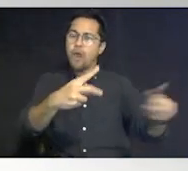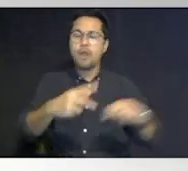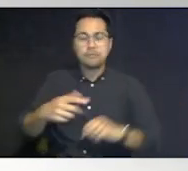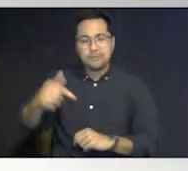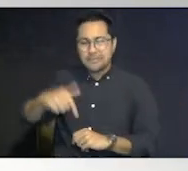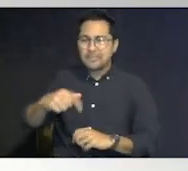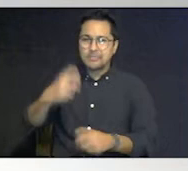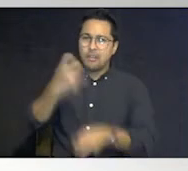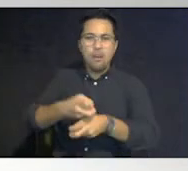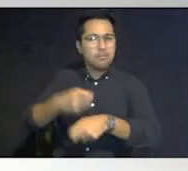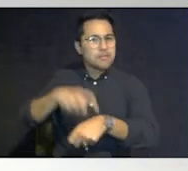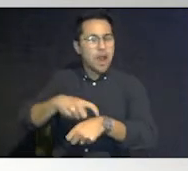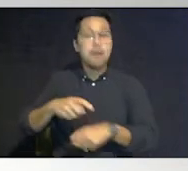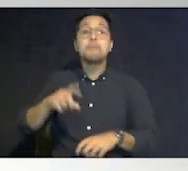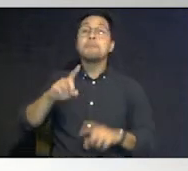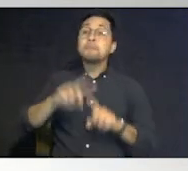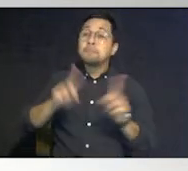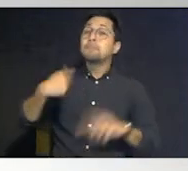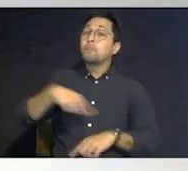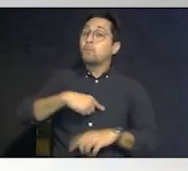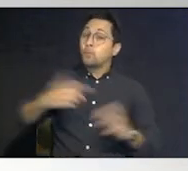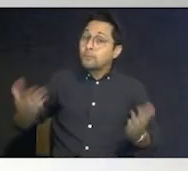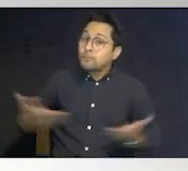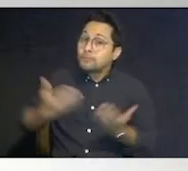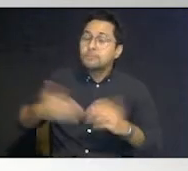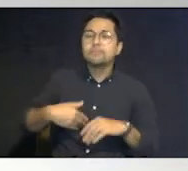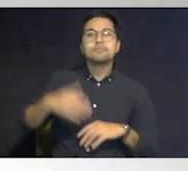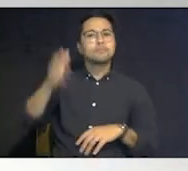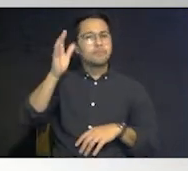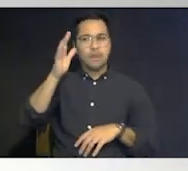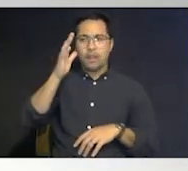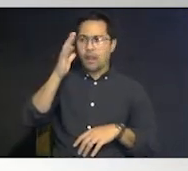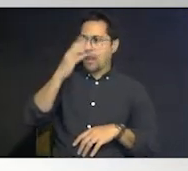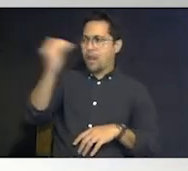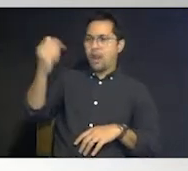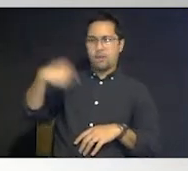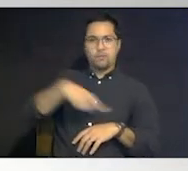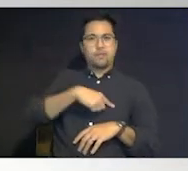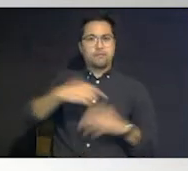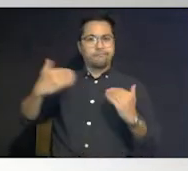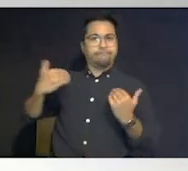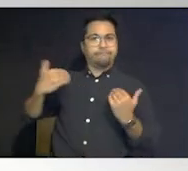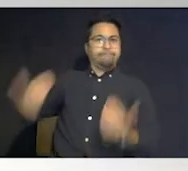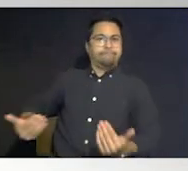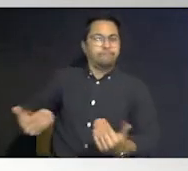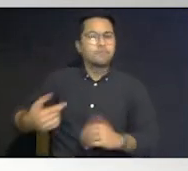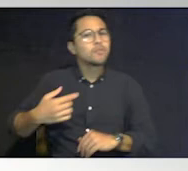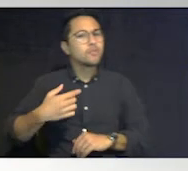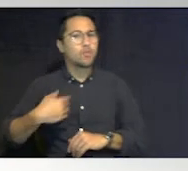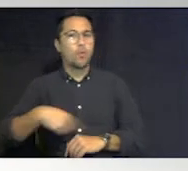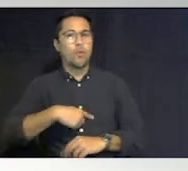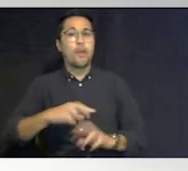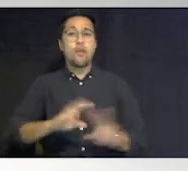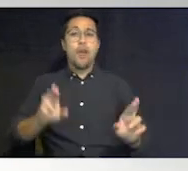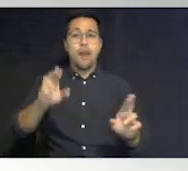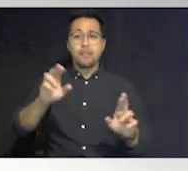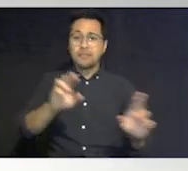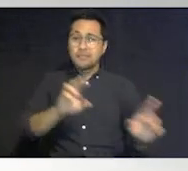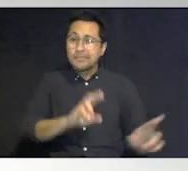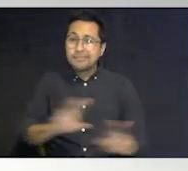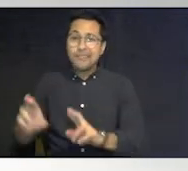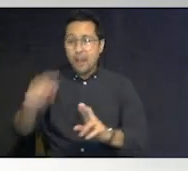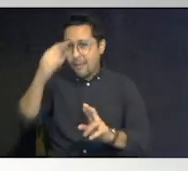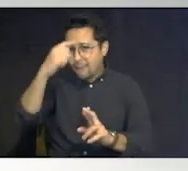you know and we're moving forward and we are ready to prepare for this hurricane season